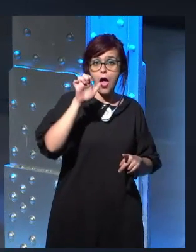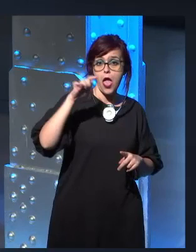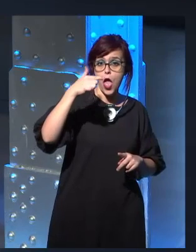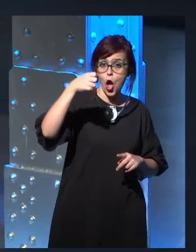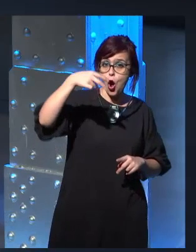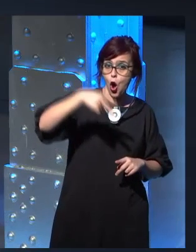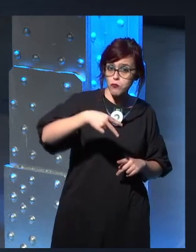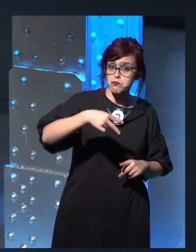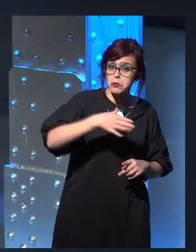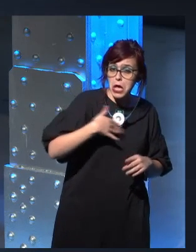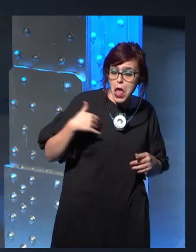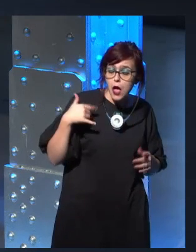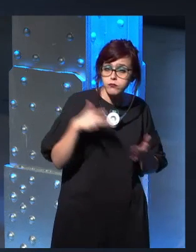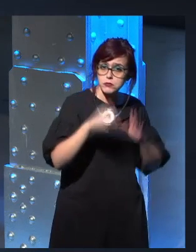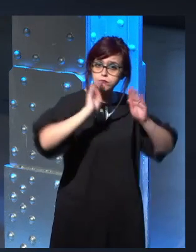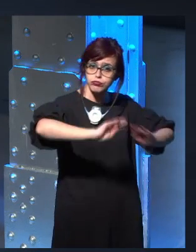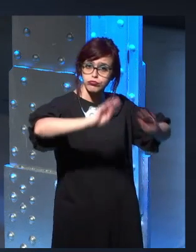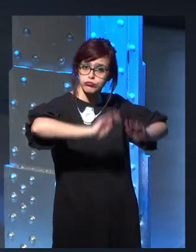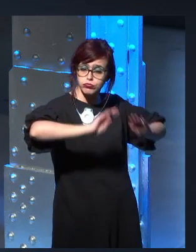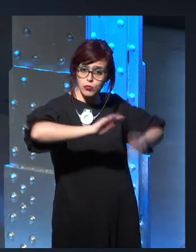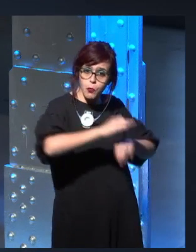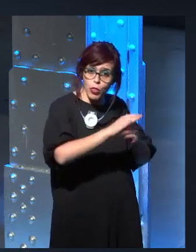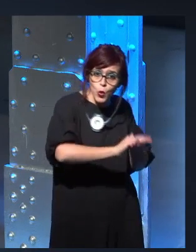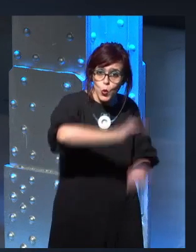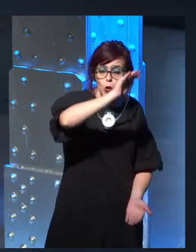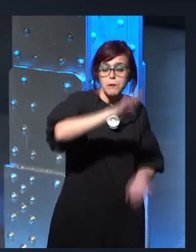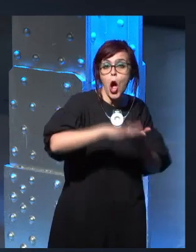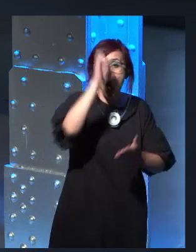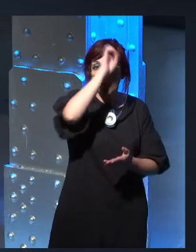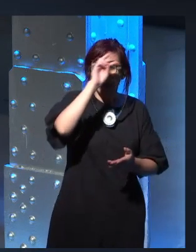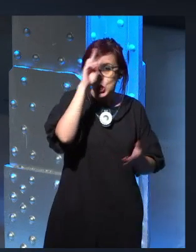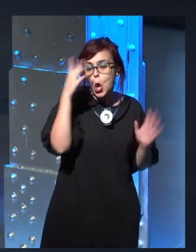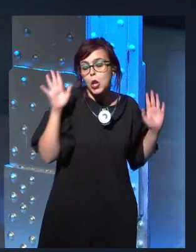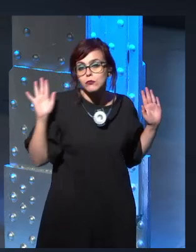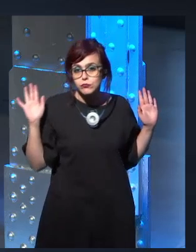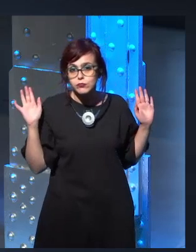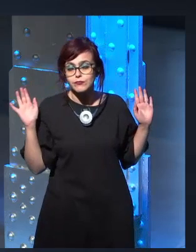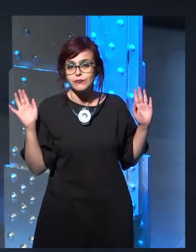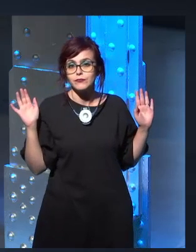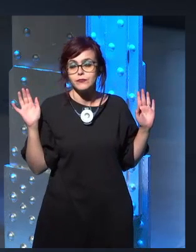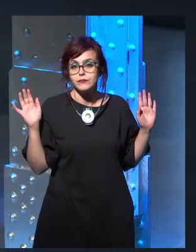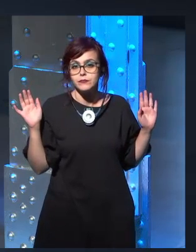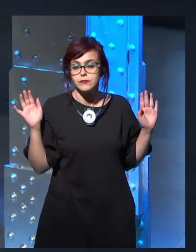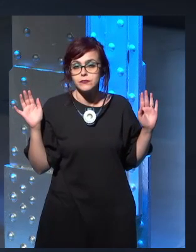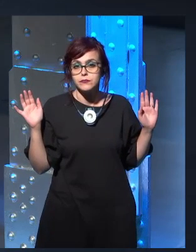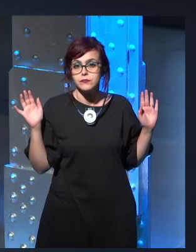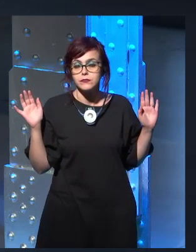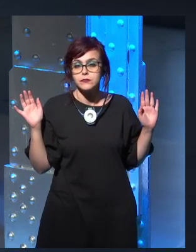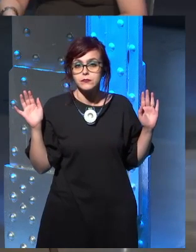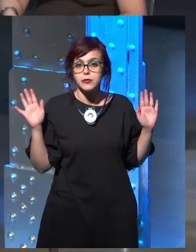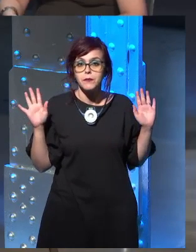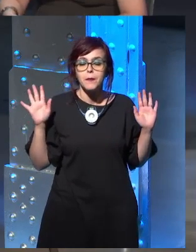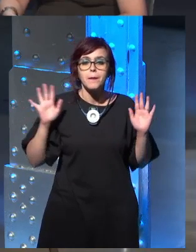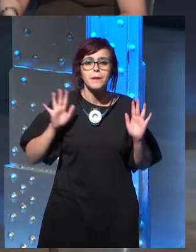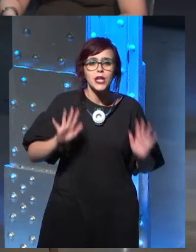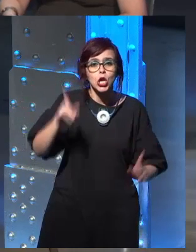So that's my view on that one. I don't think... Our view is that it's not. But who he is... son?